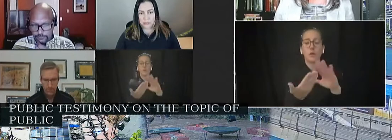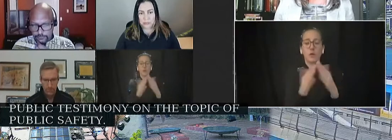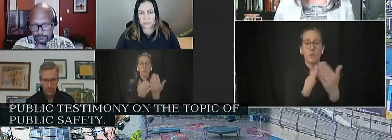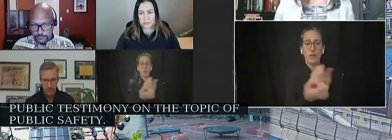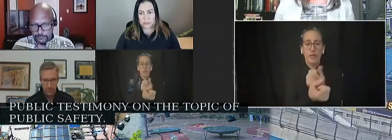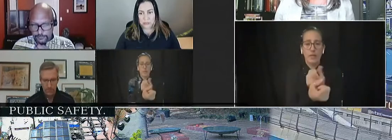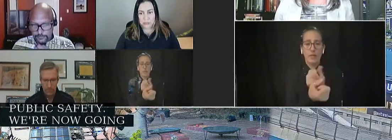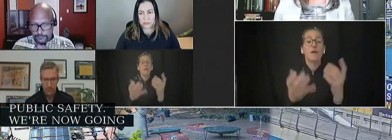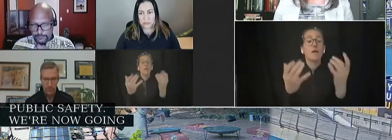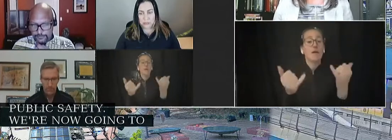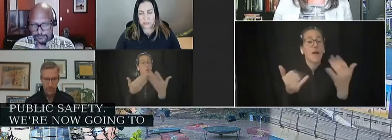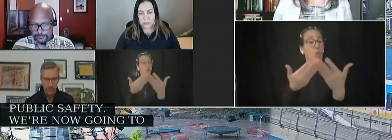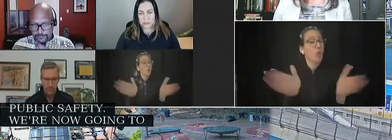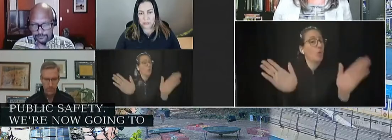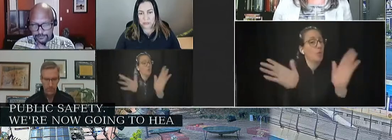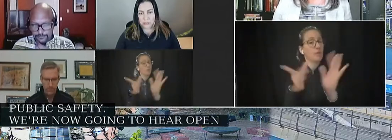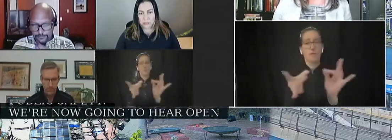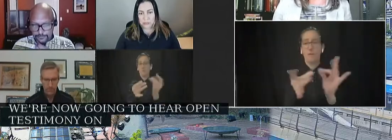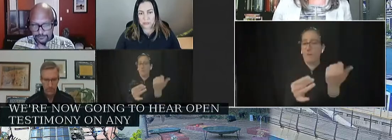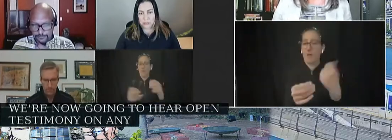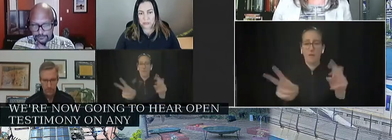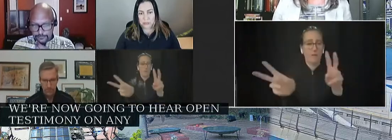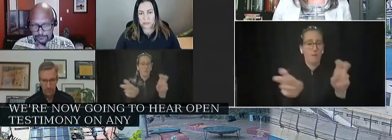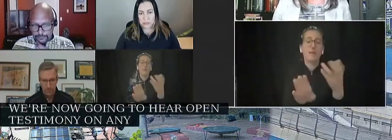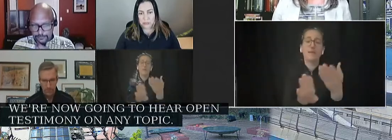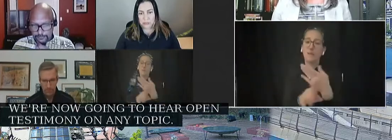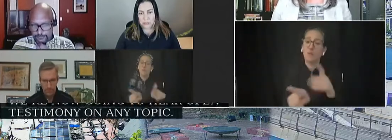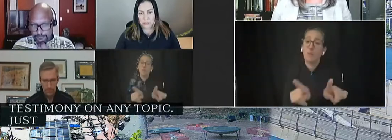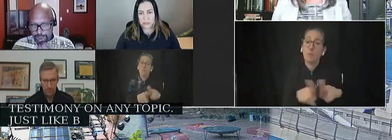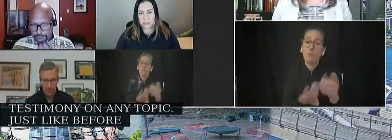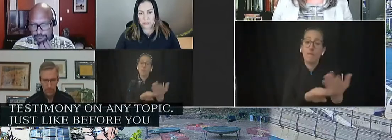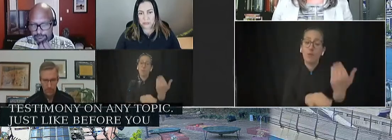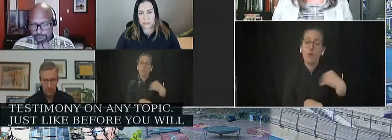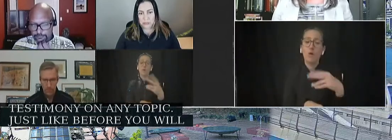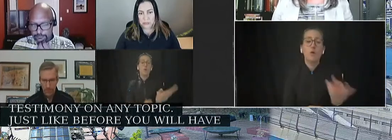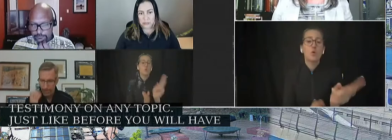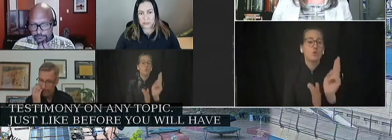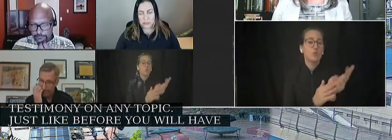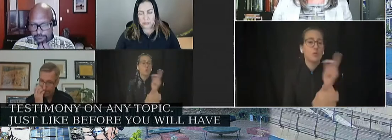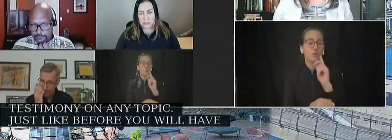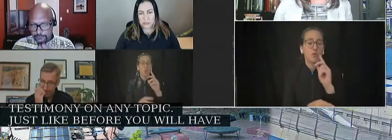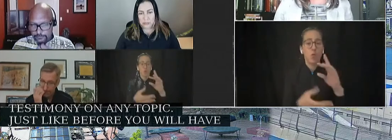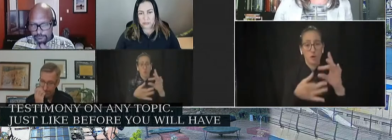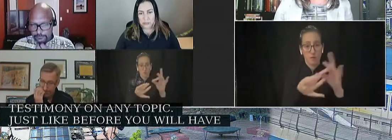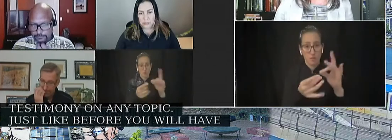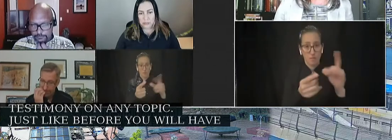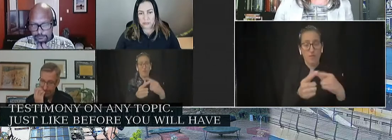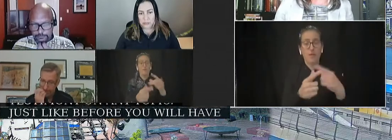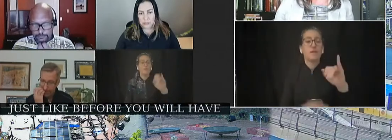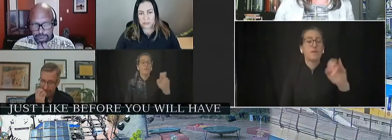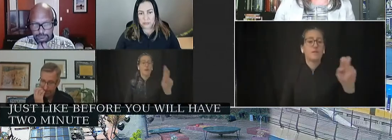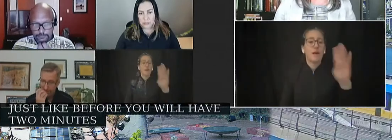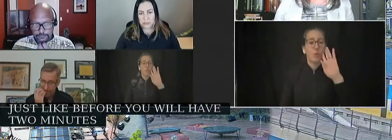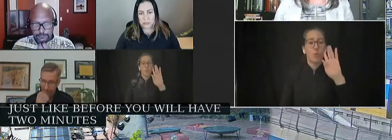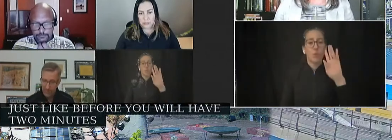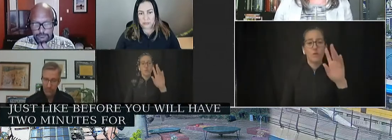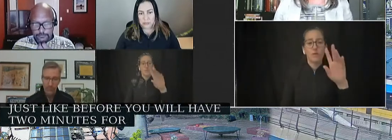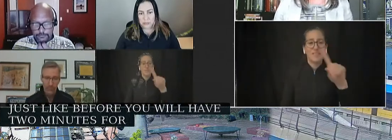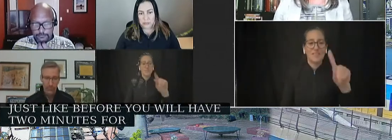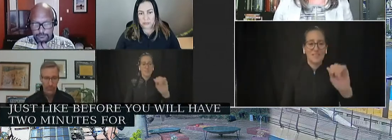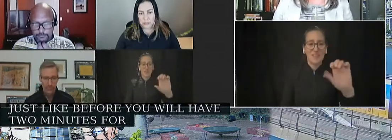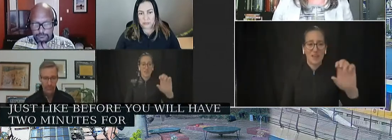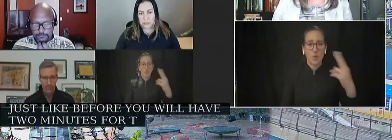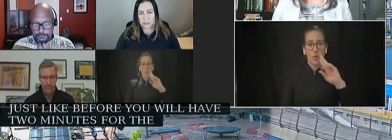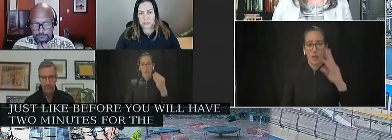topic. Just as before, you'll have two minutes for the testimony. Zach will time you and then let you know when you've gone at two minutes and then give you